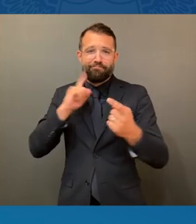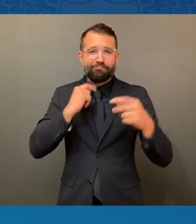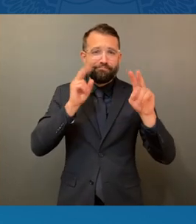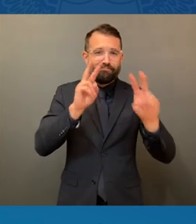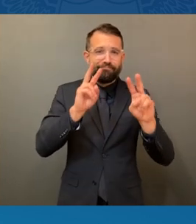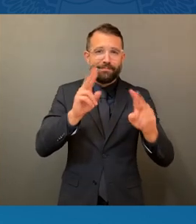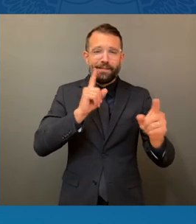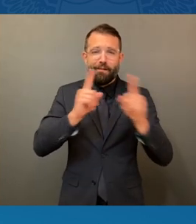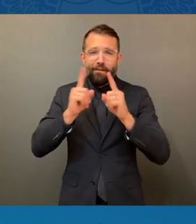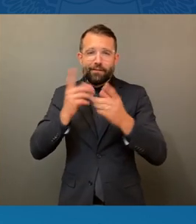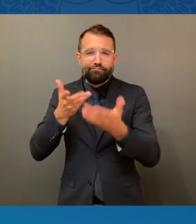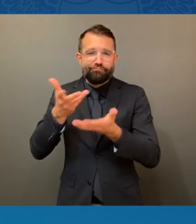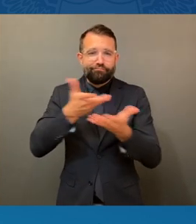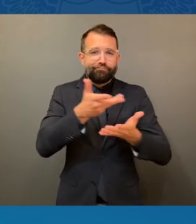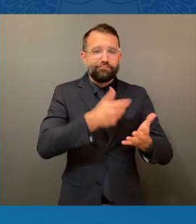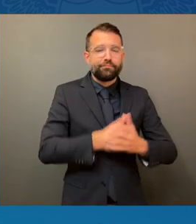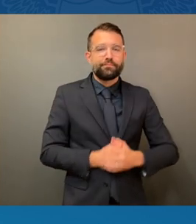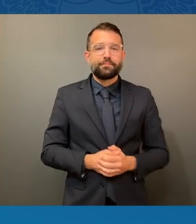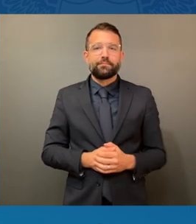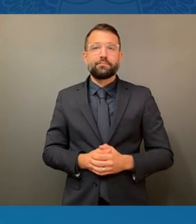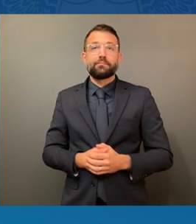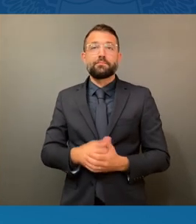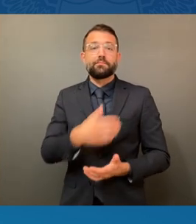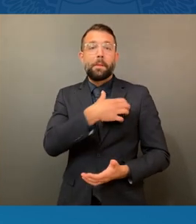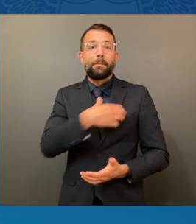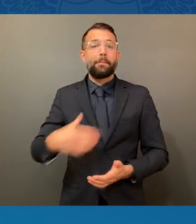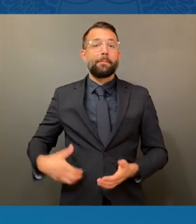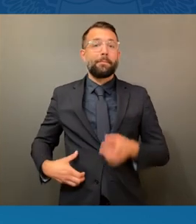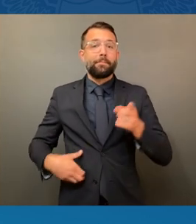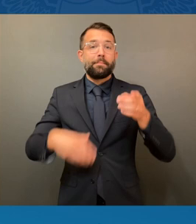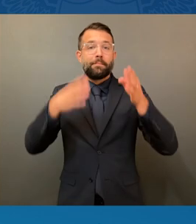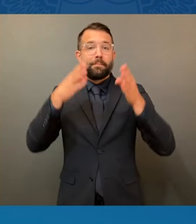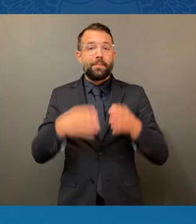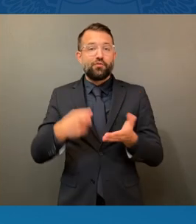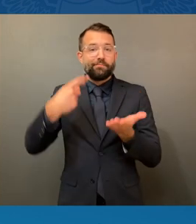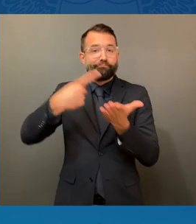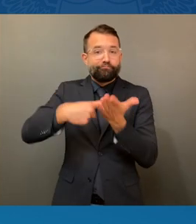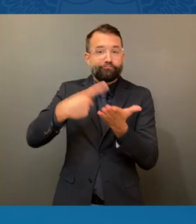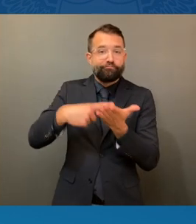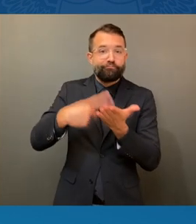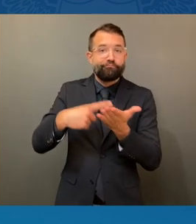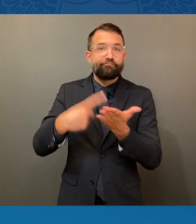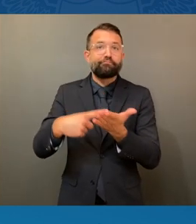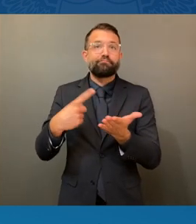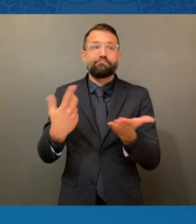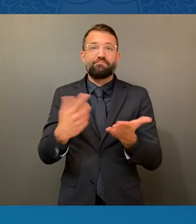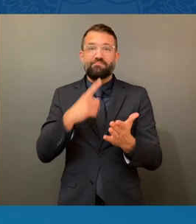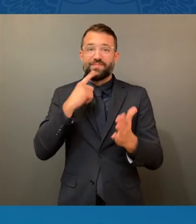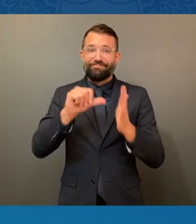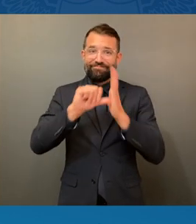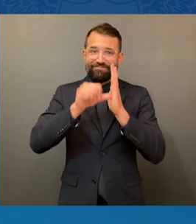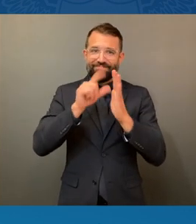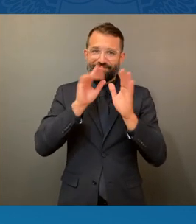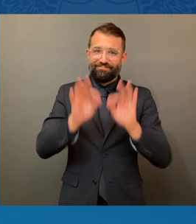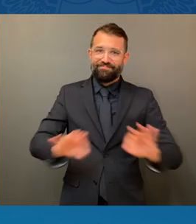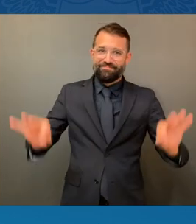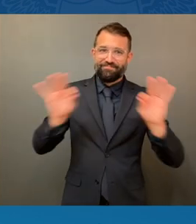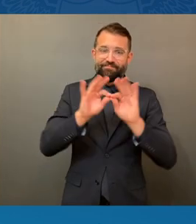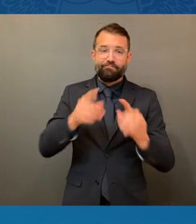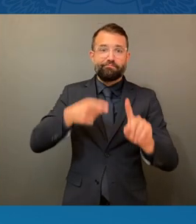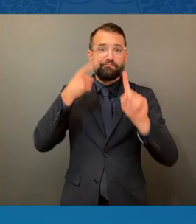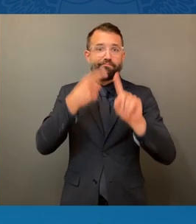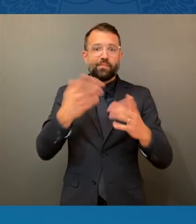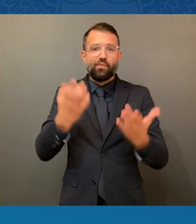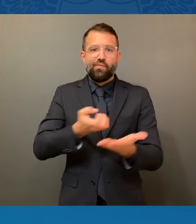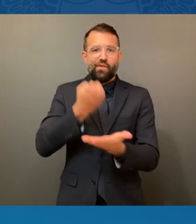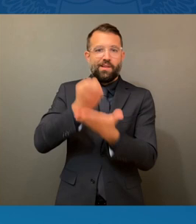said, this meeting emphasizes a very important point, which is the economic partnership between the United States and